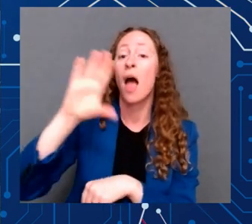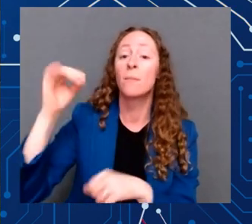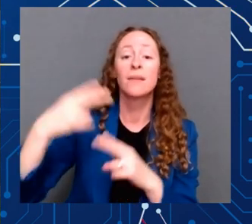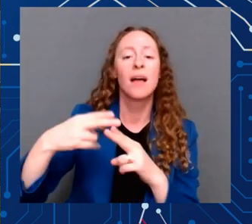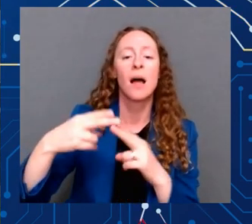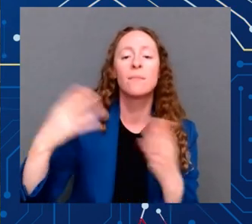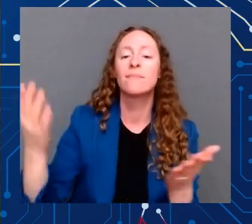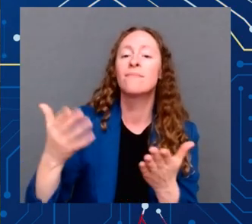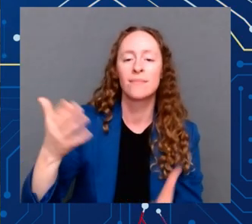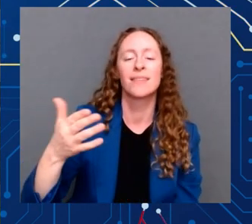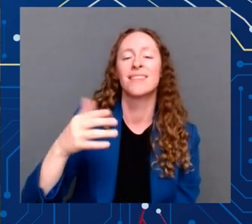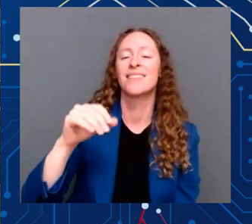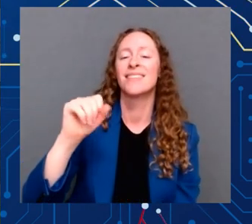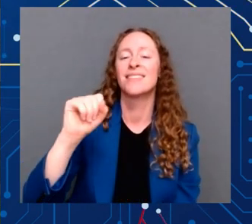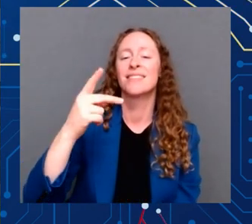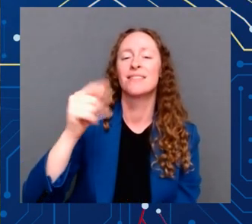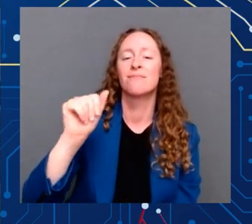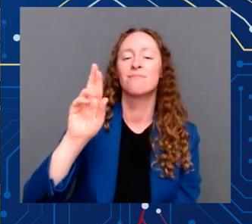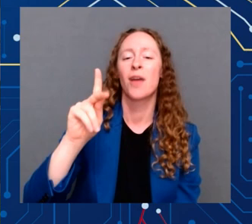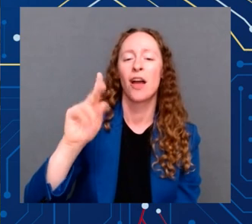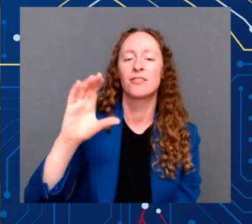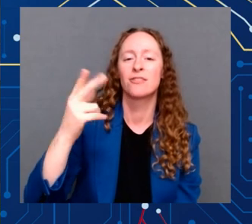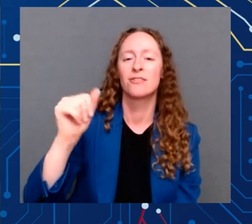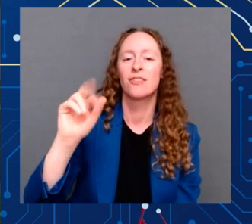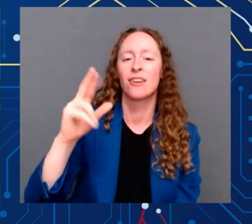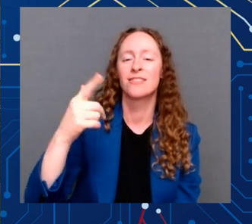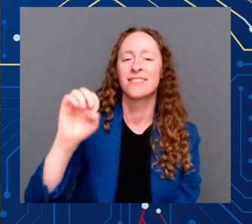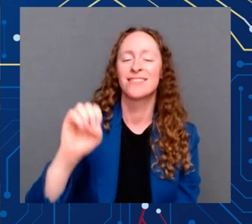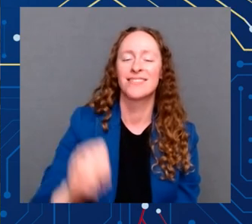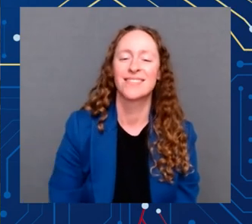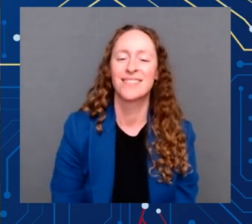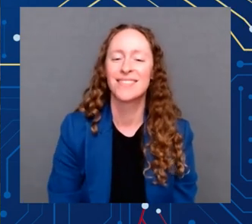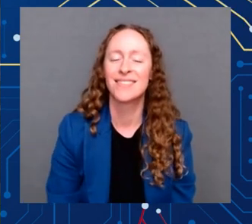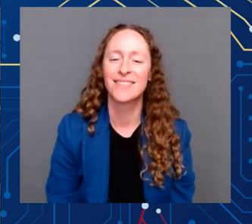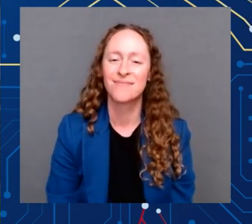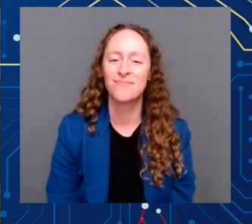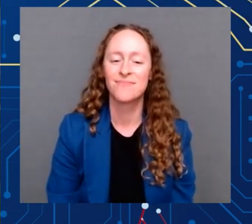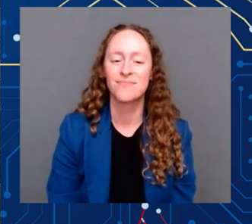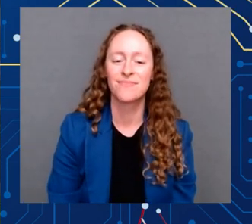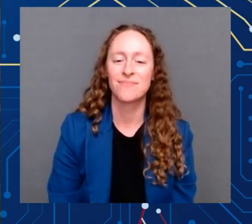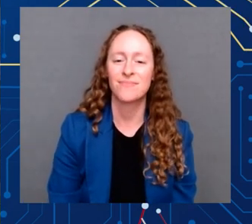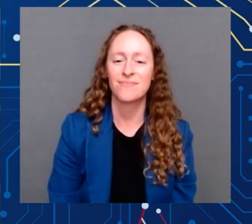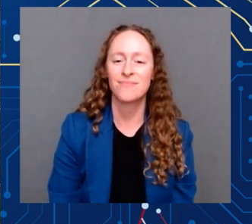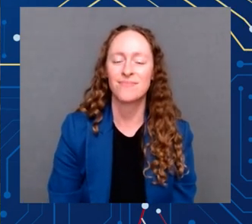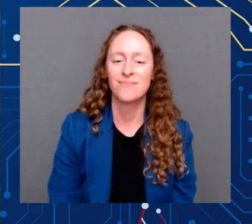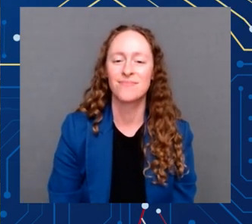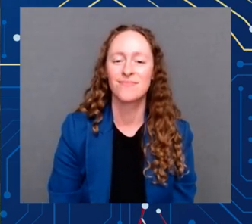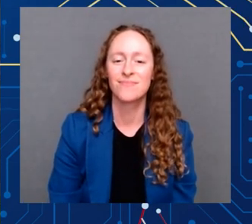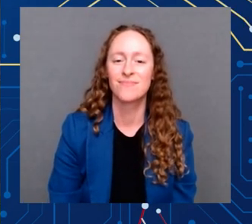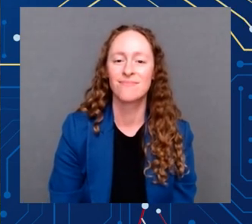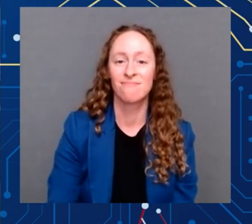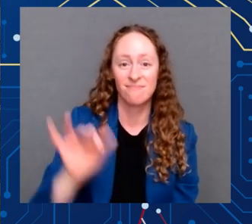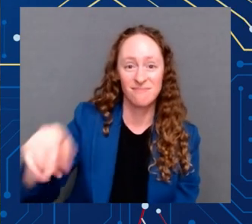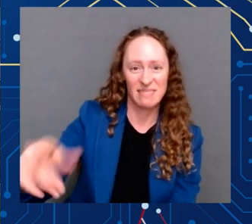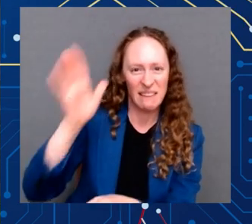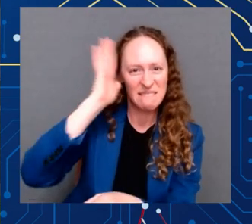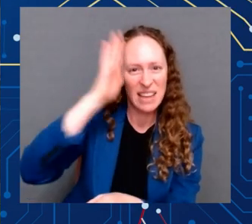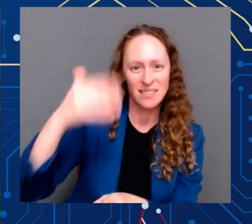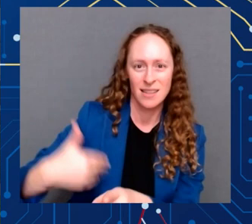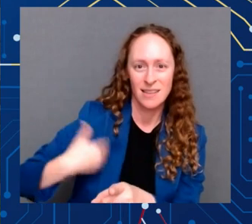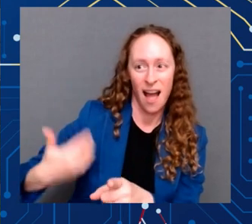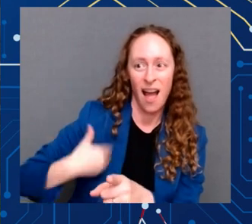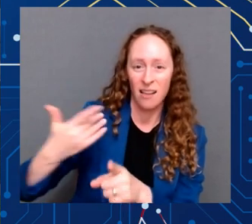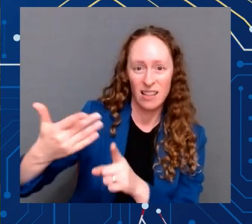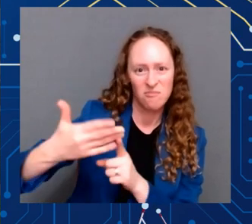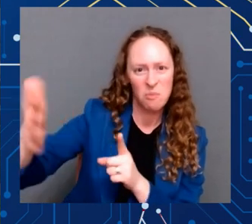directly to the drivers. As a member of the next generation of American innovators, he knows firsthand how vital it is